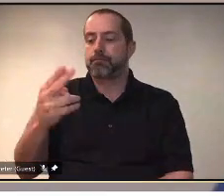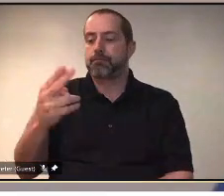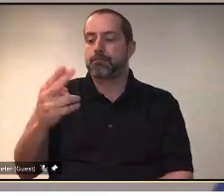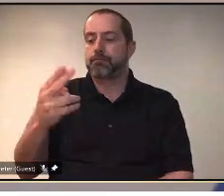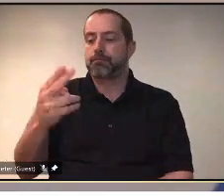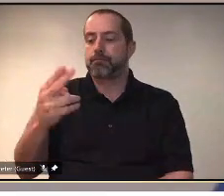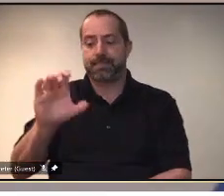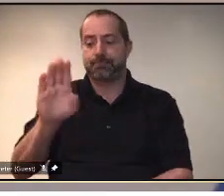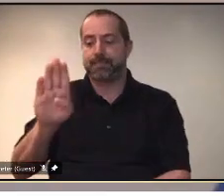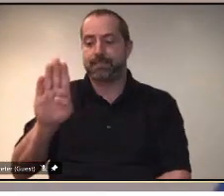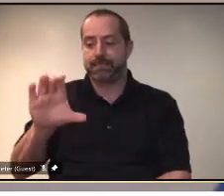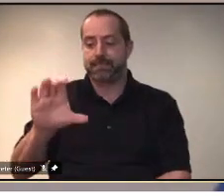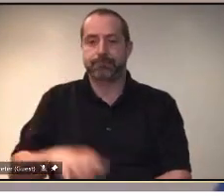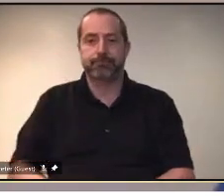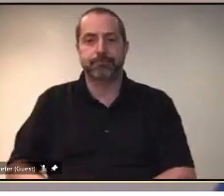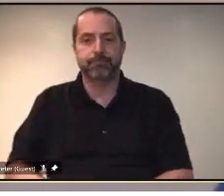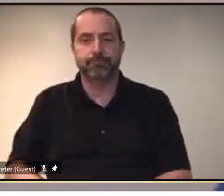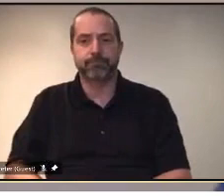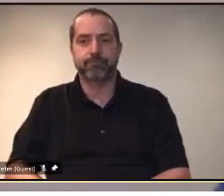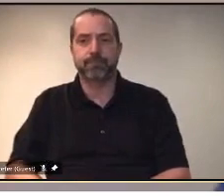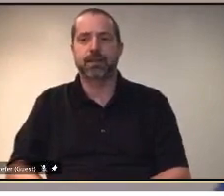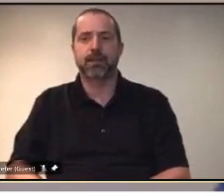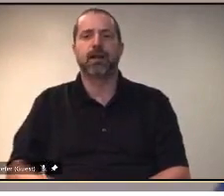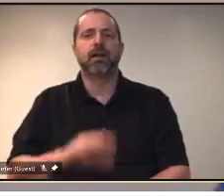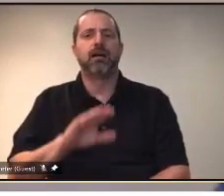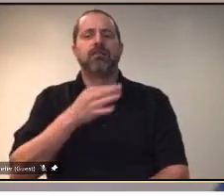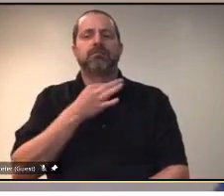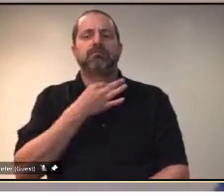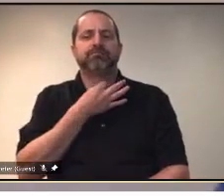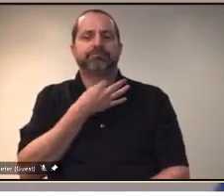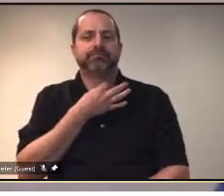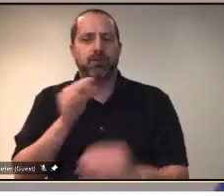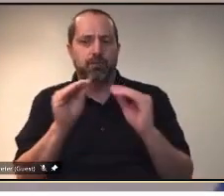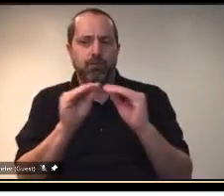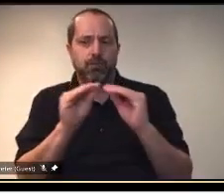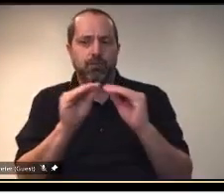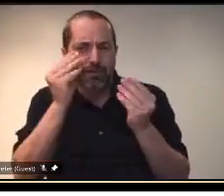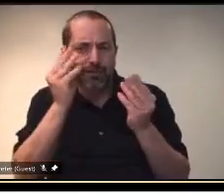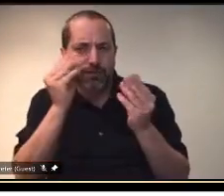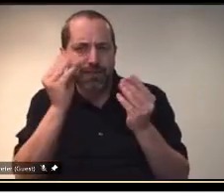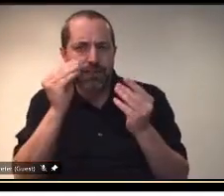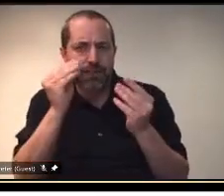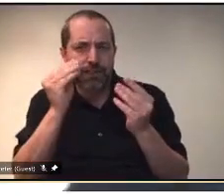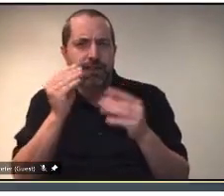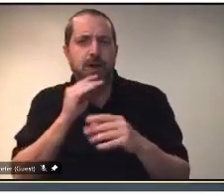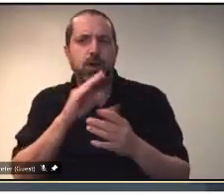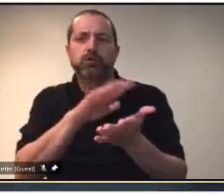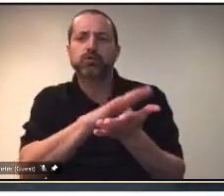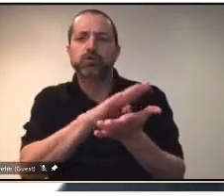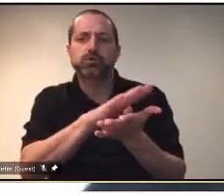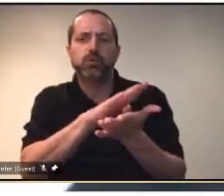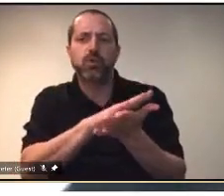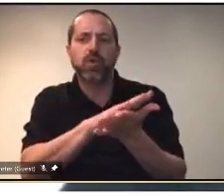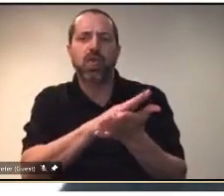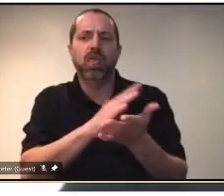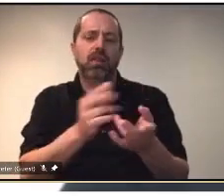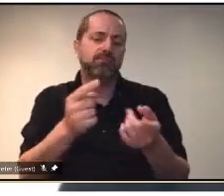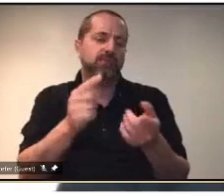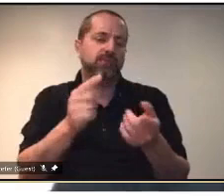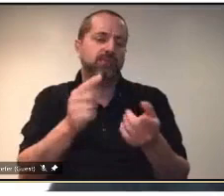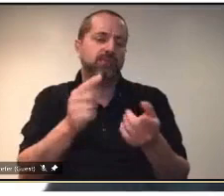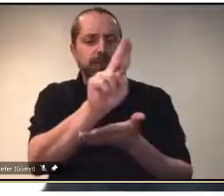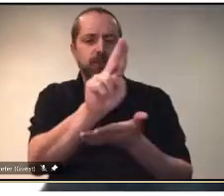uh just like a bit more info on I know you spoke to a minister about targeting schools uh universities newcomer populations